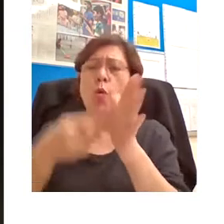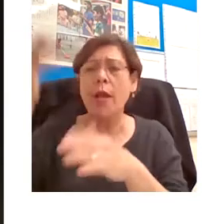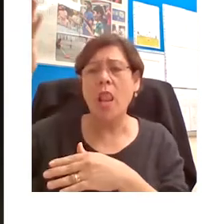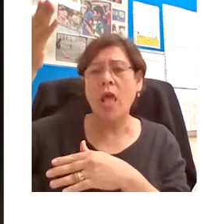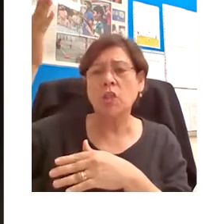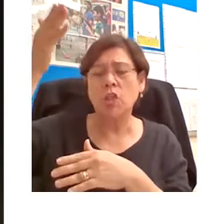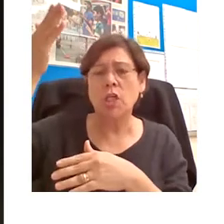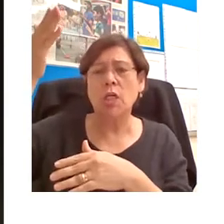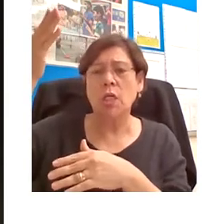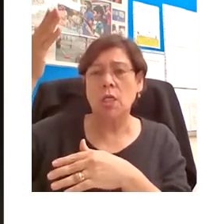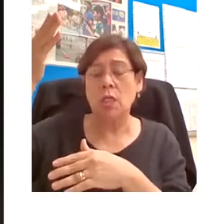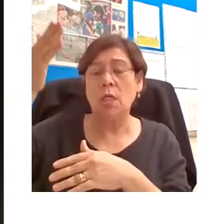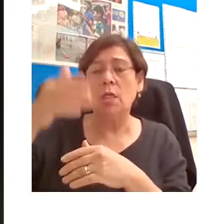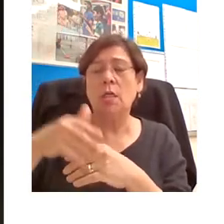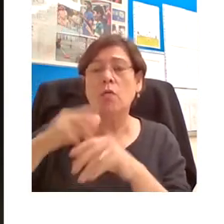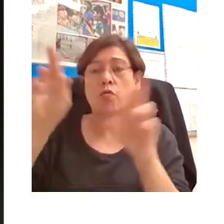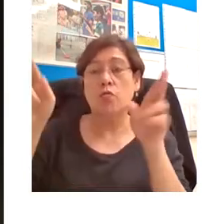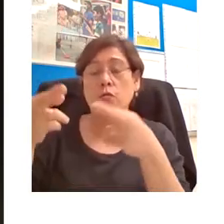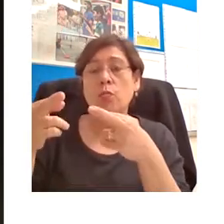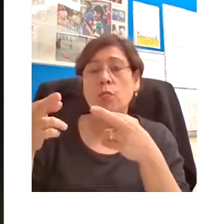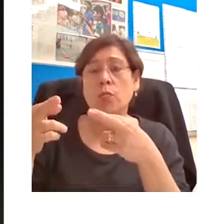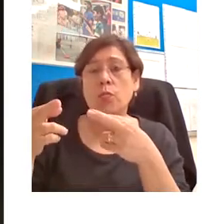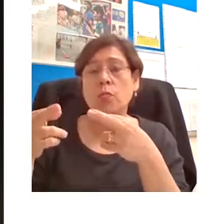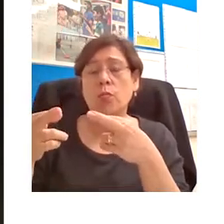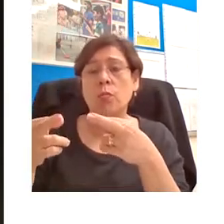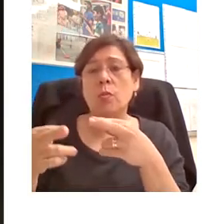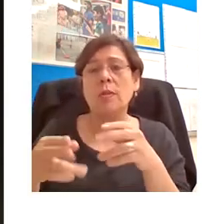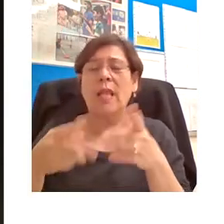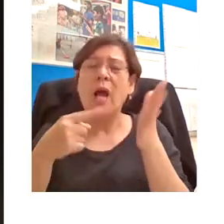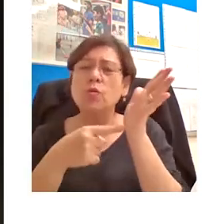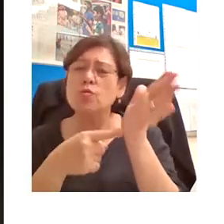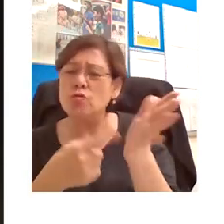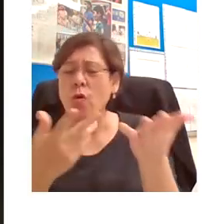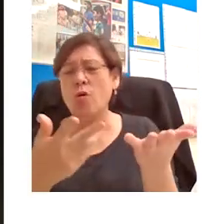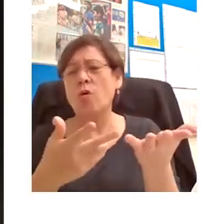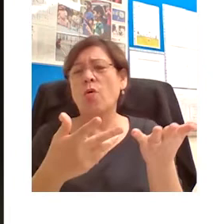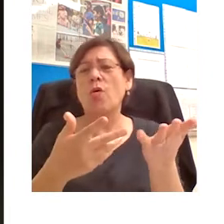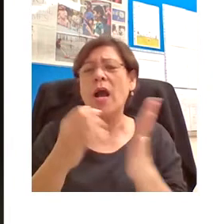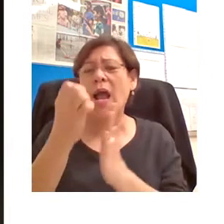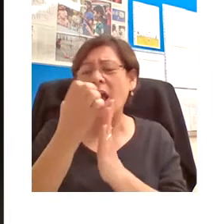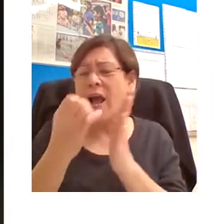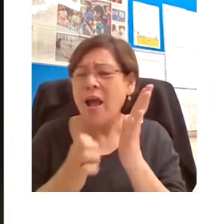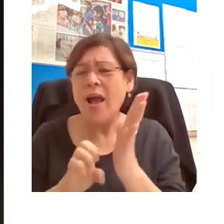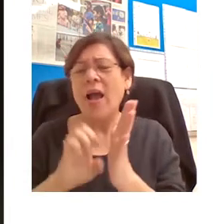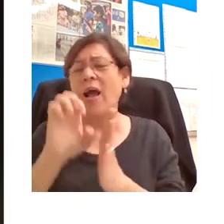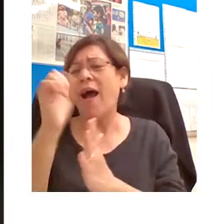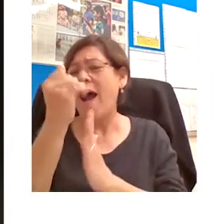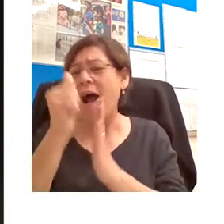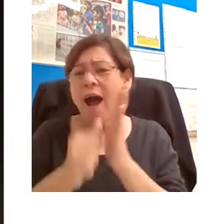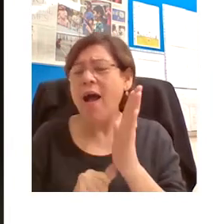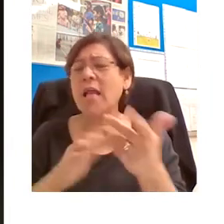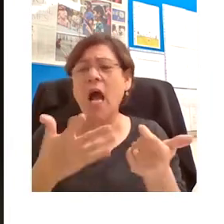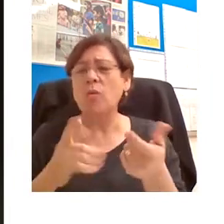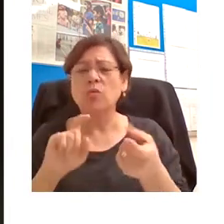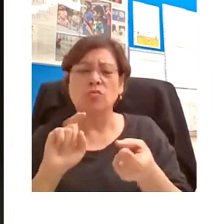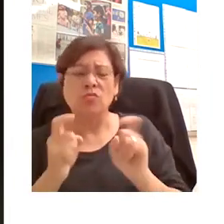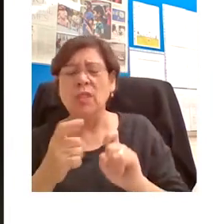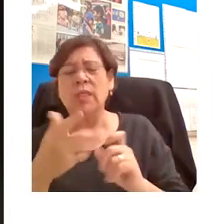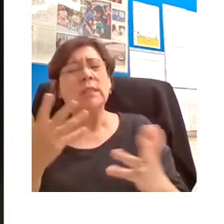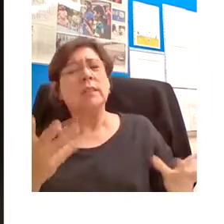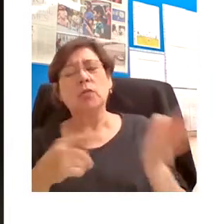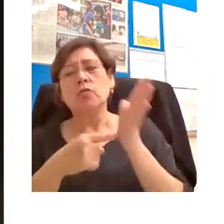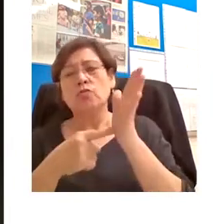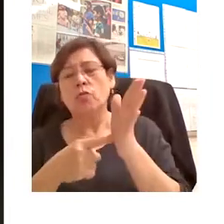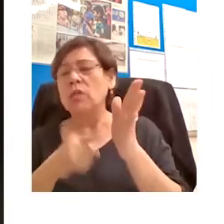communications revolutions of typography on the one hand, of engraving on the other, did not transform the nature of the